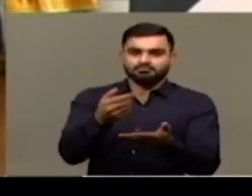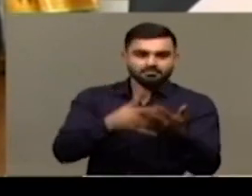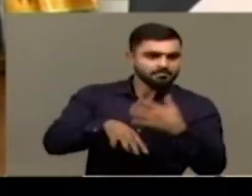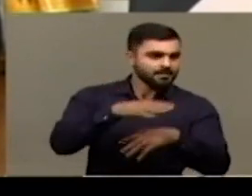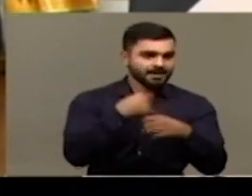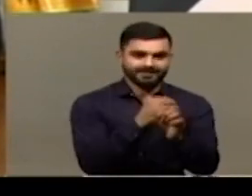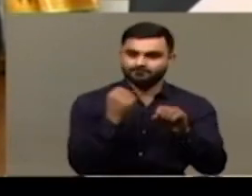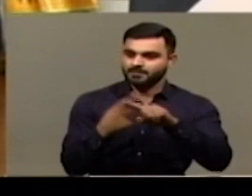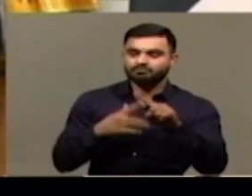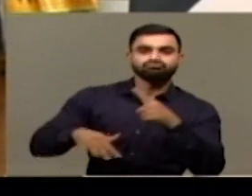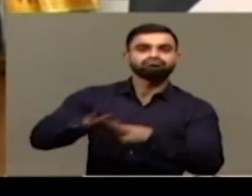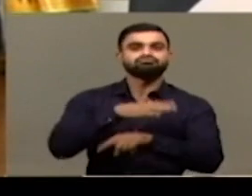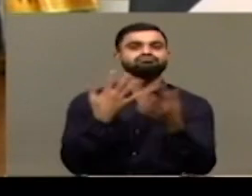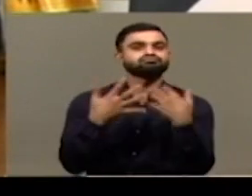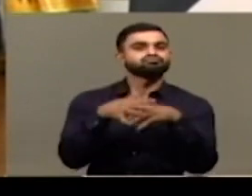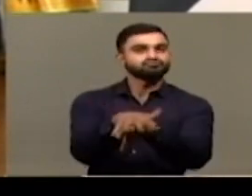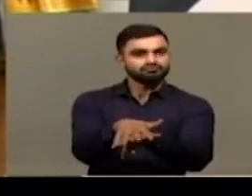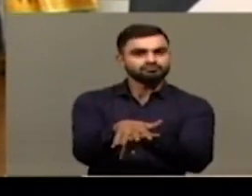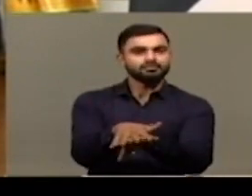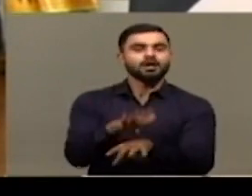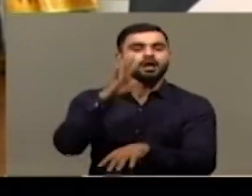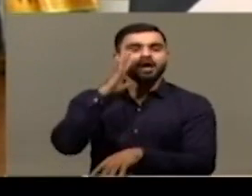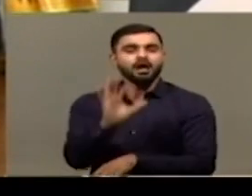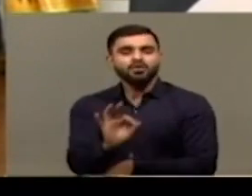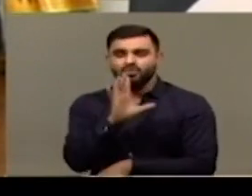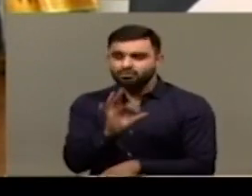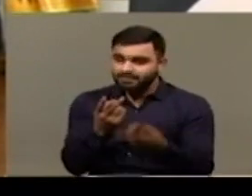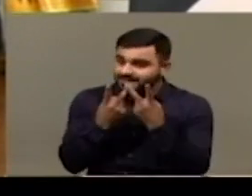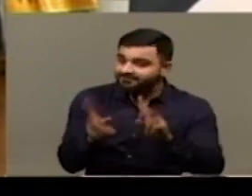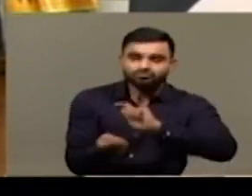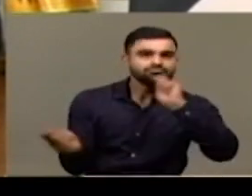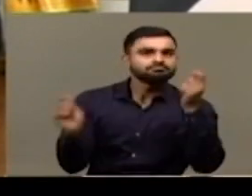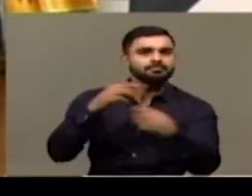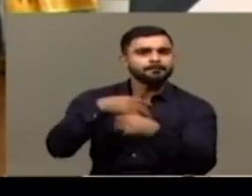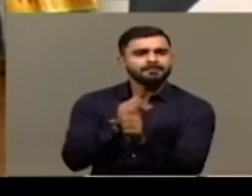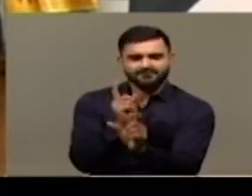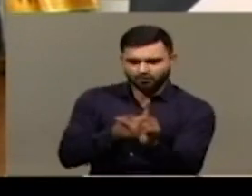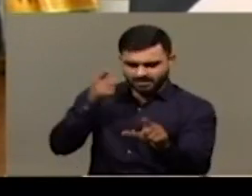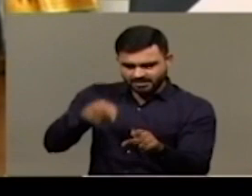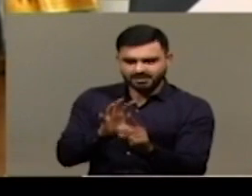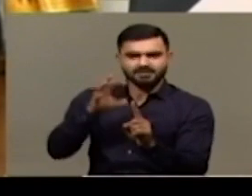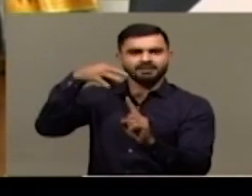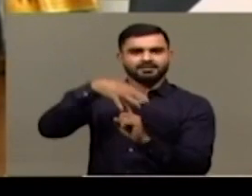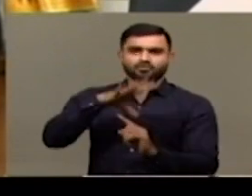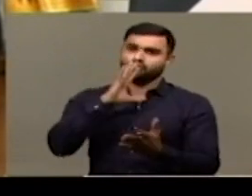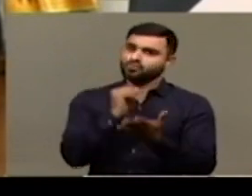difference. This is the first year of the department and I am sure through this, we will be able to